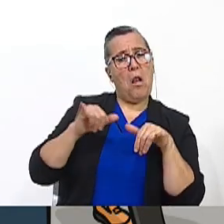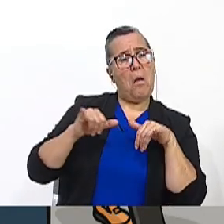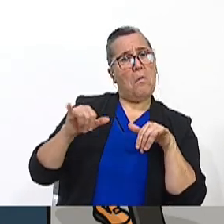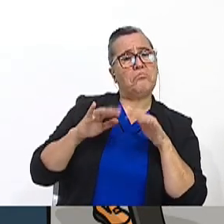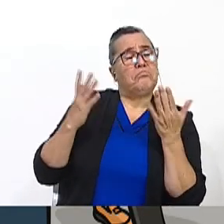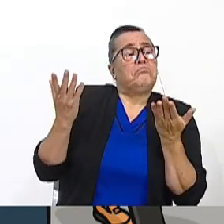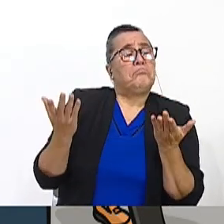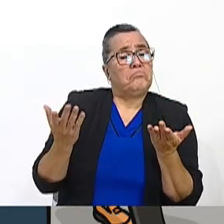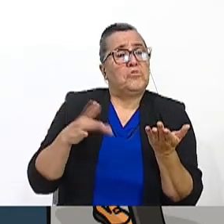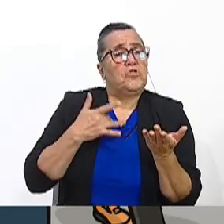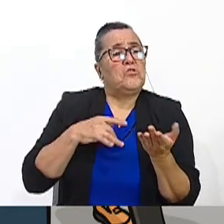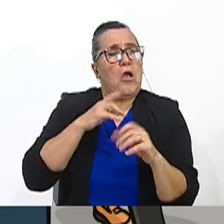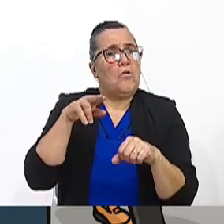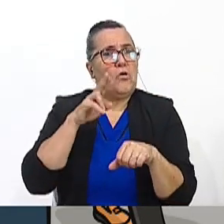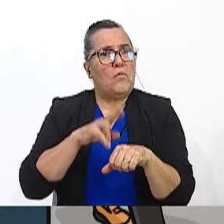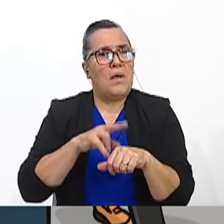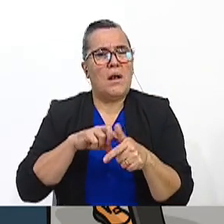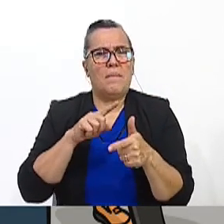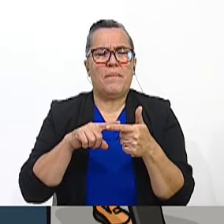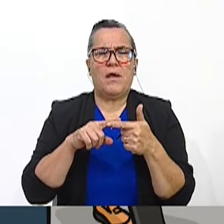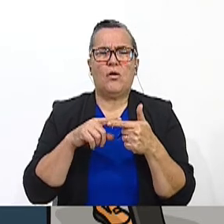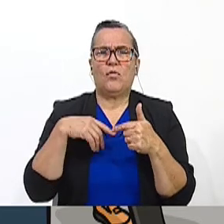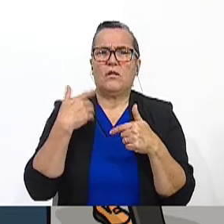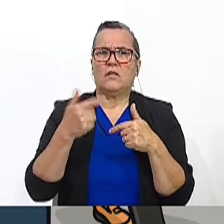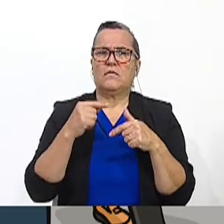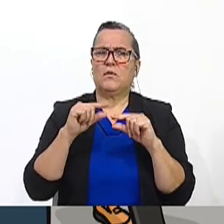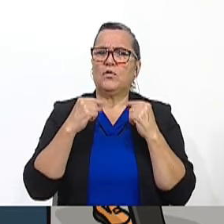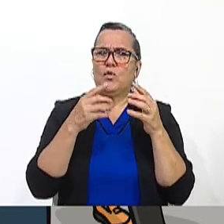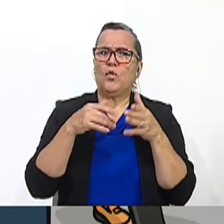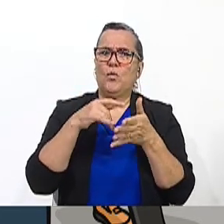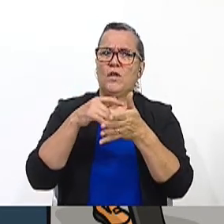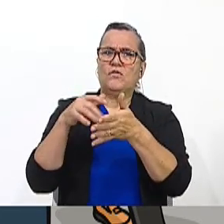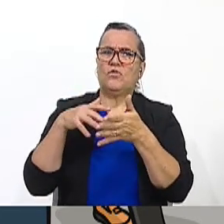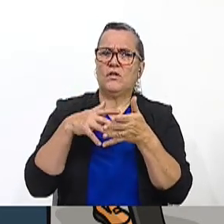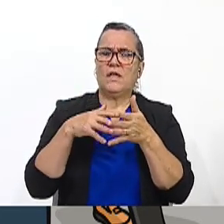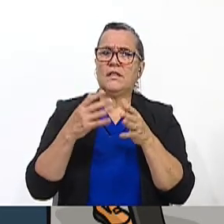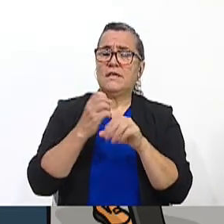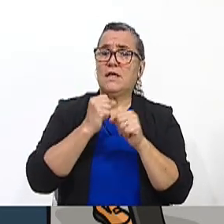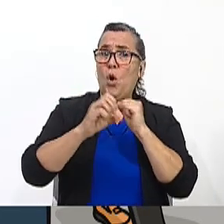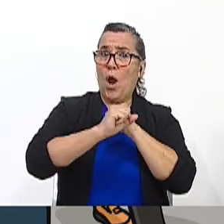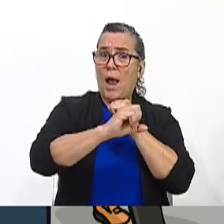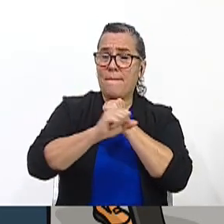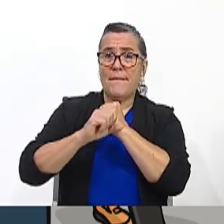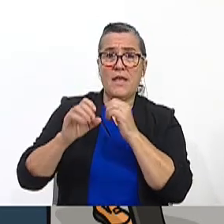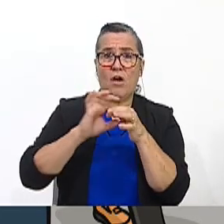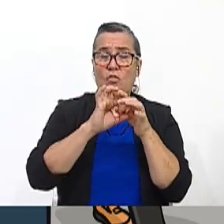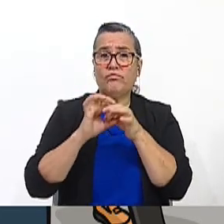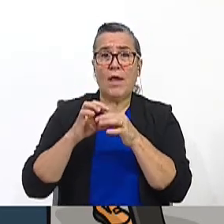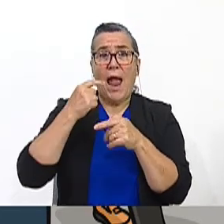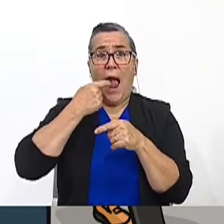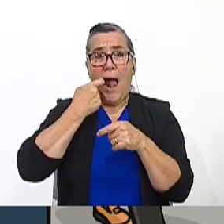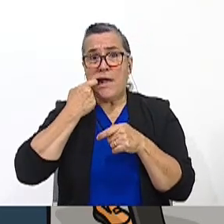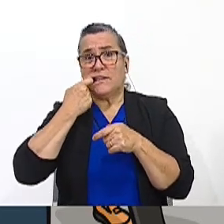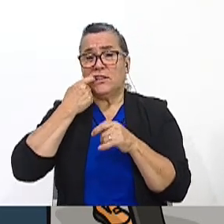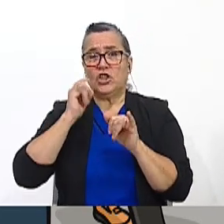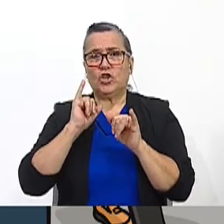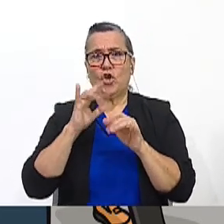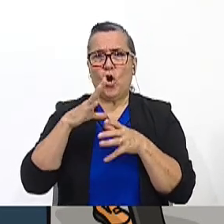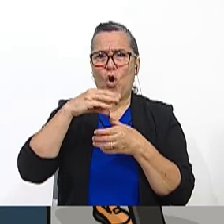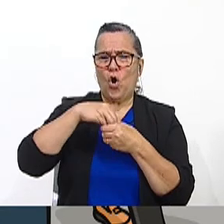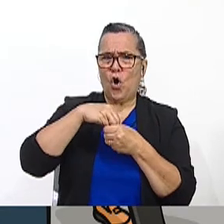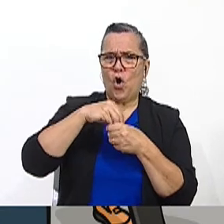Some days ago, a group of students created a campaign about addiction they were involving.